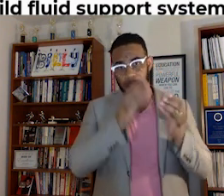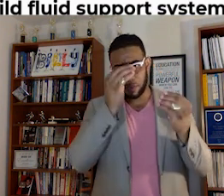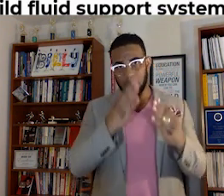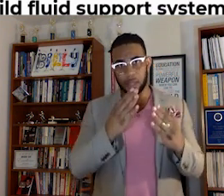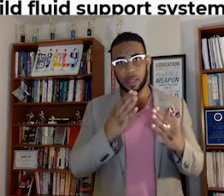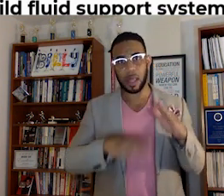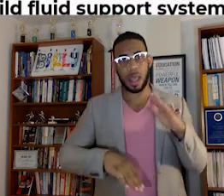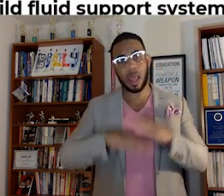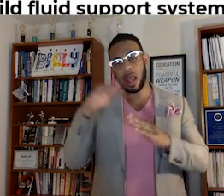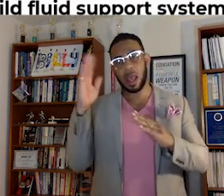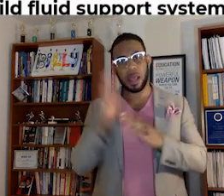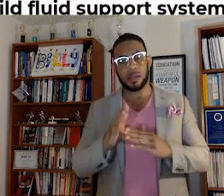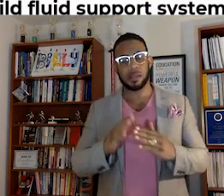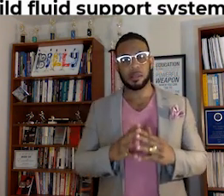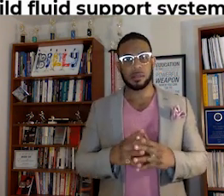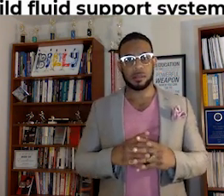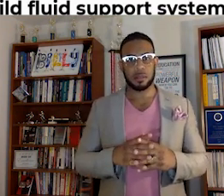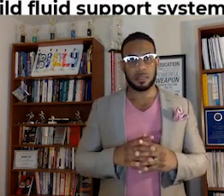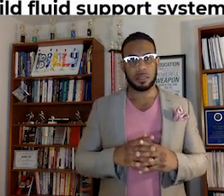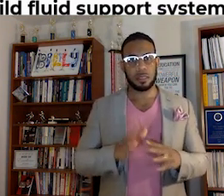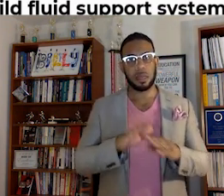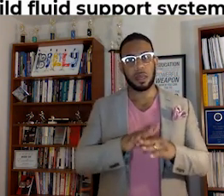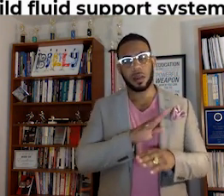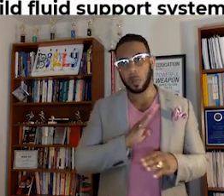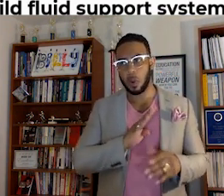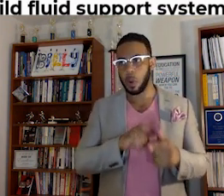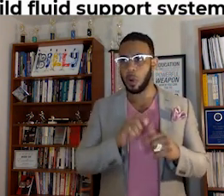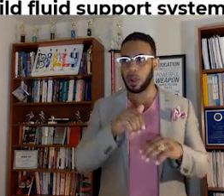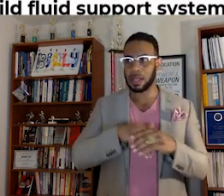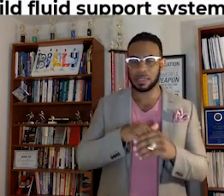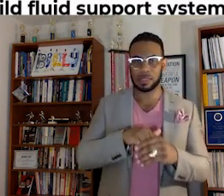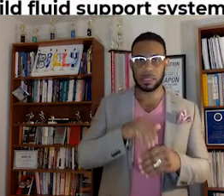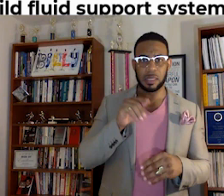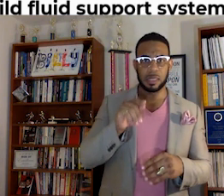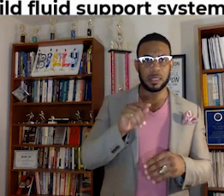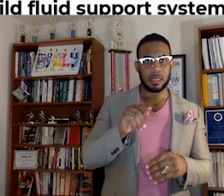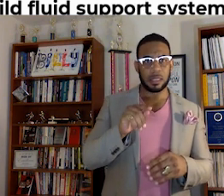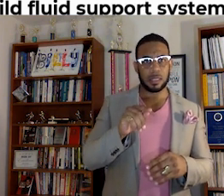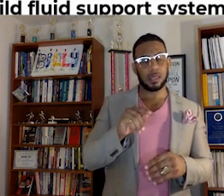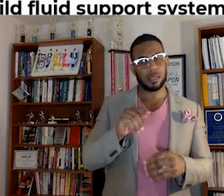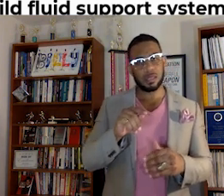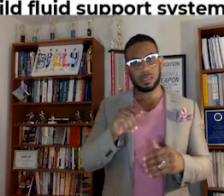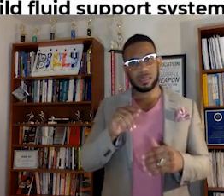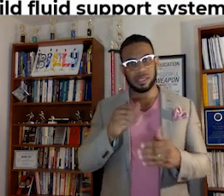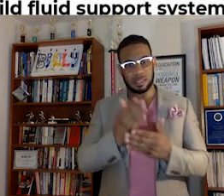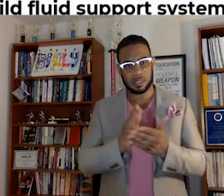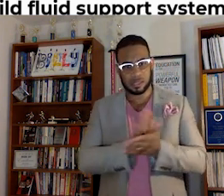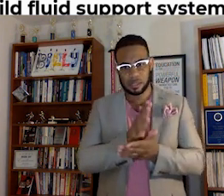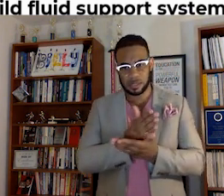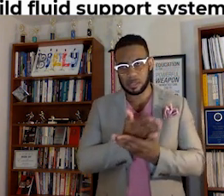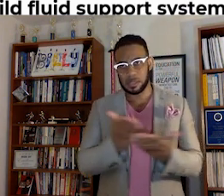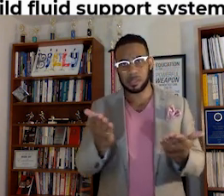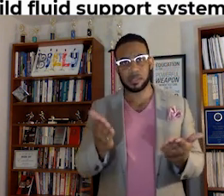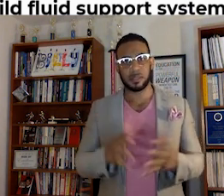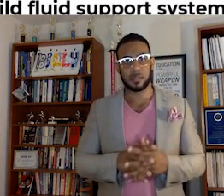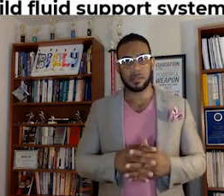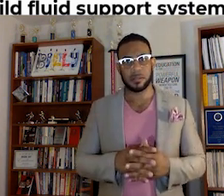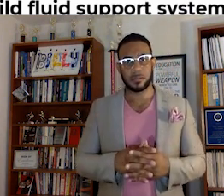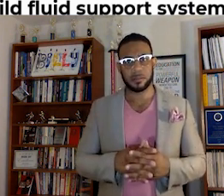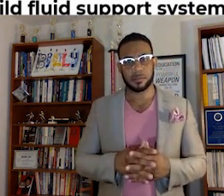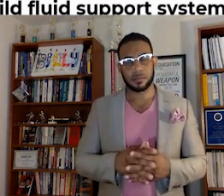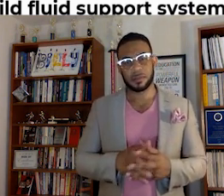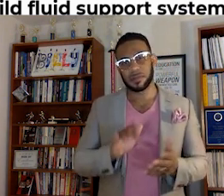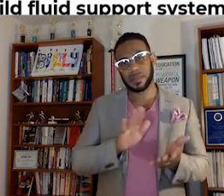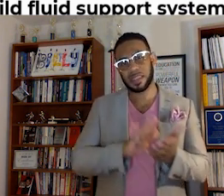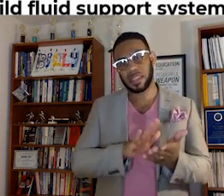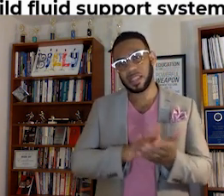optimized on the board or inside the sheets, the handouts, the worksheets? Is